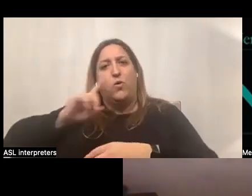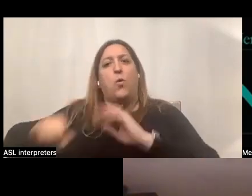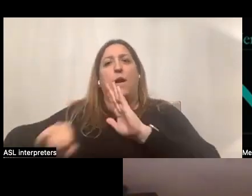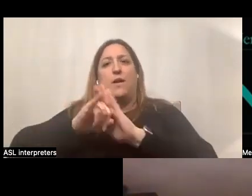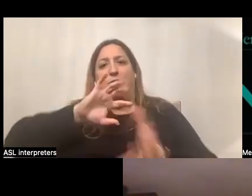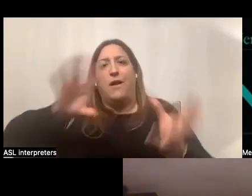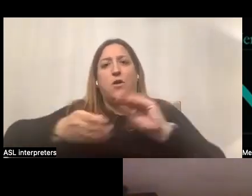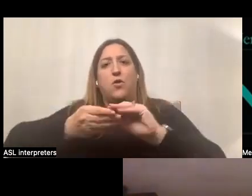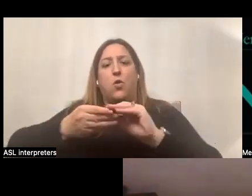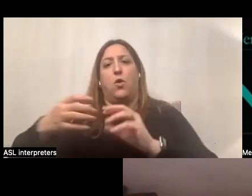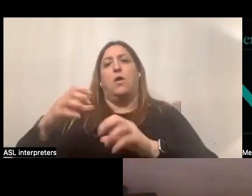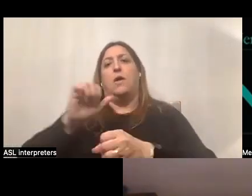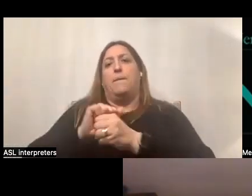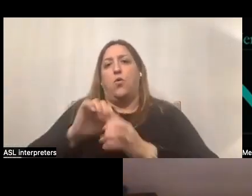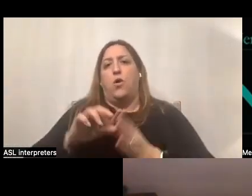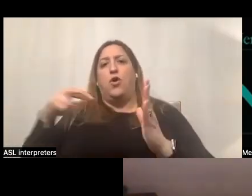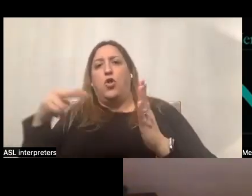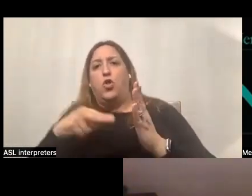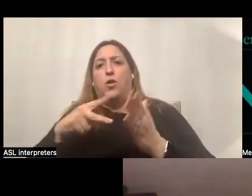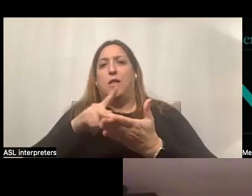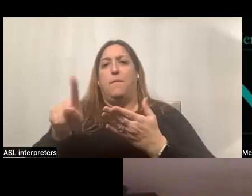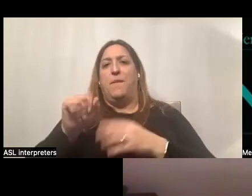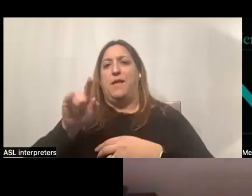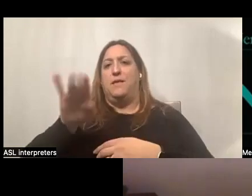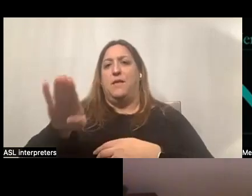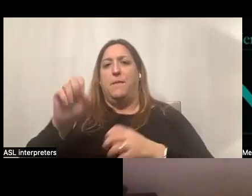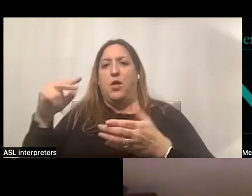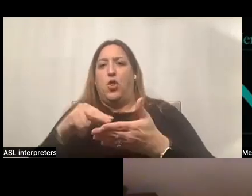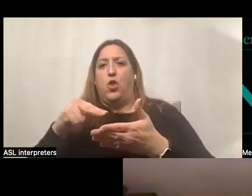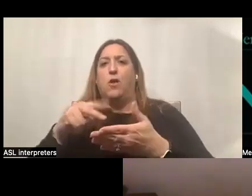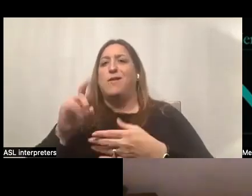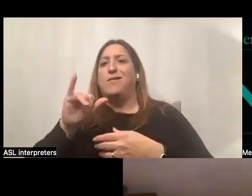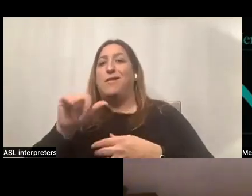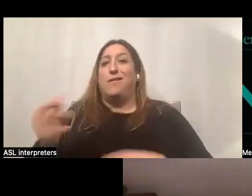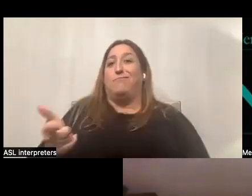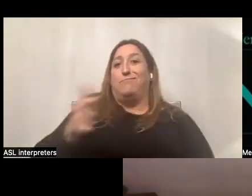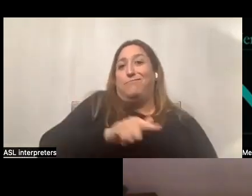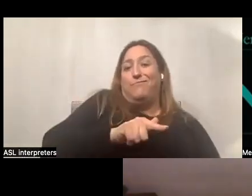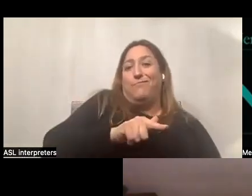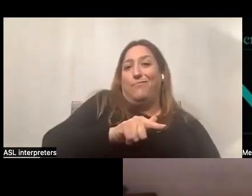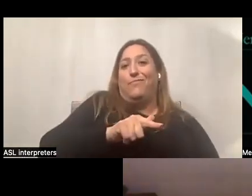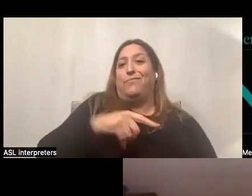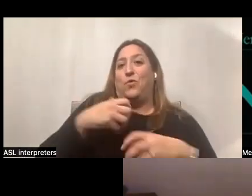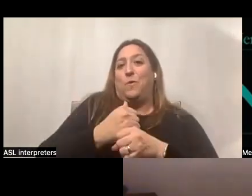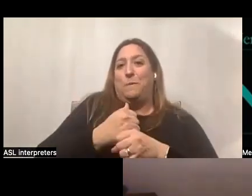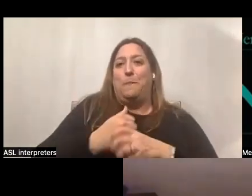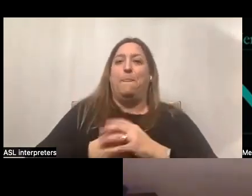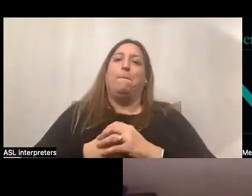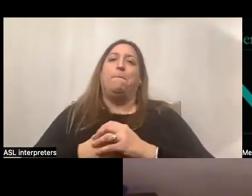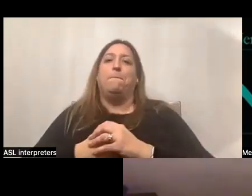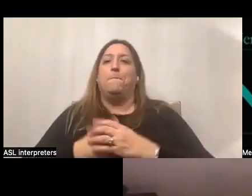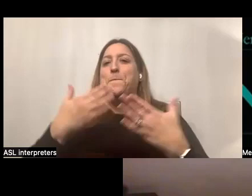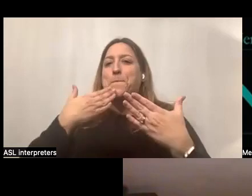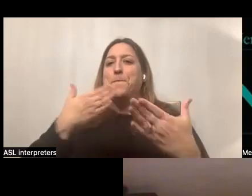the employee may review their pay stops. So Donna, I'm going to pass it right back to you to, uh, wrap it up. Cohen Ross- Thank